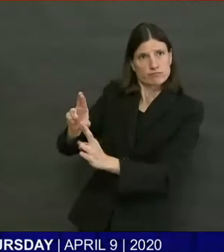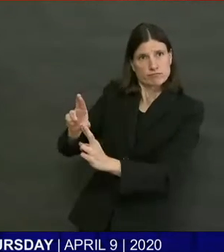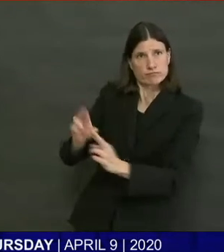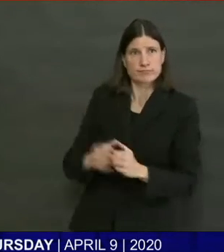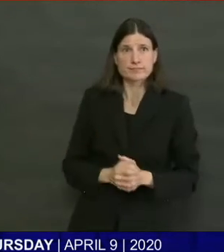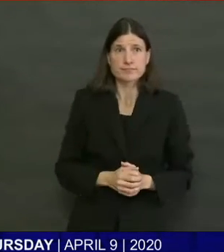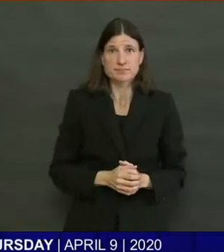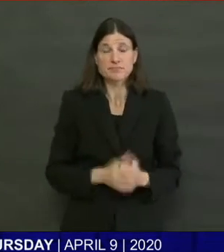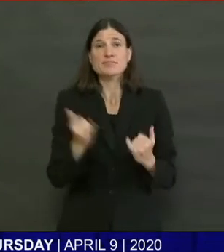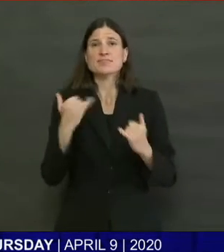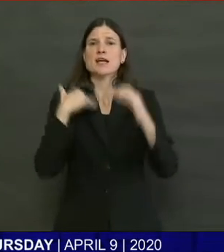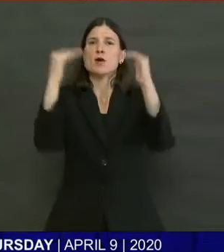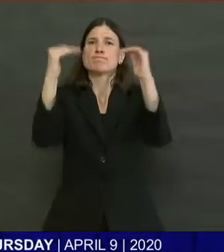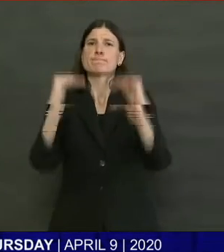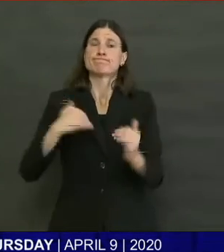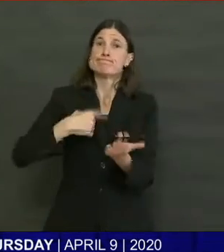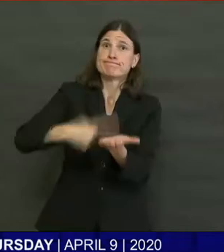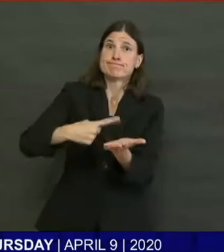community.